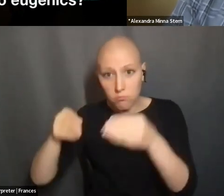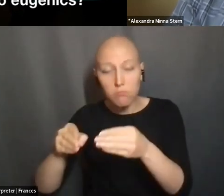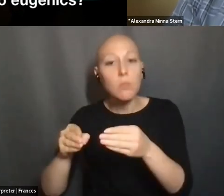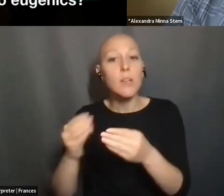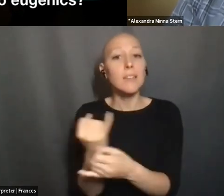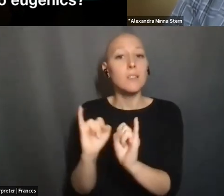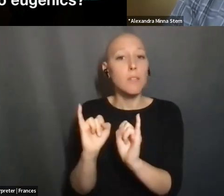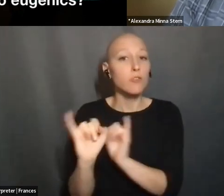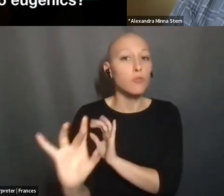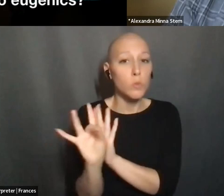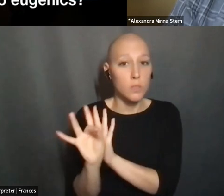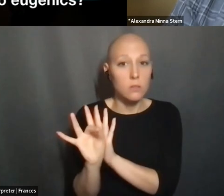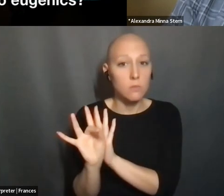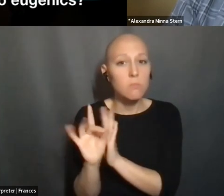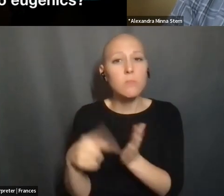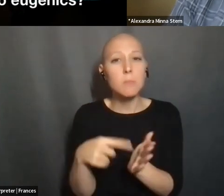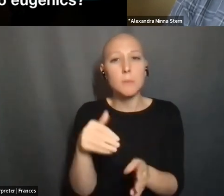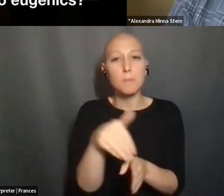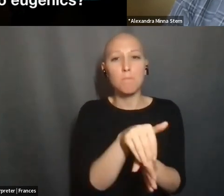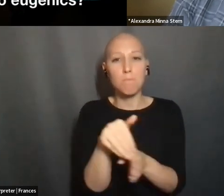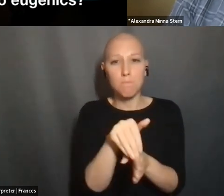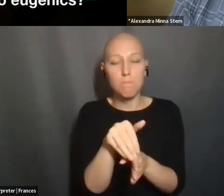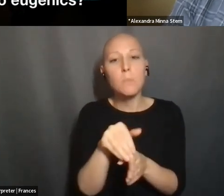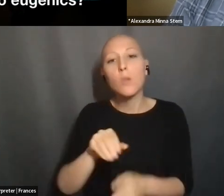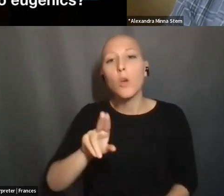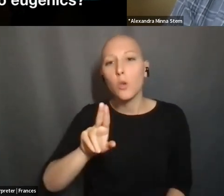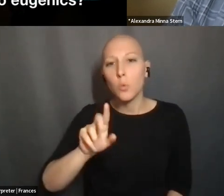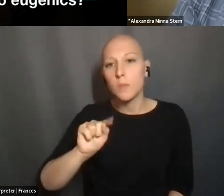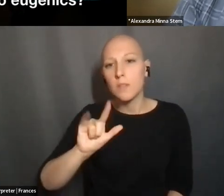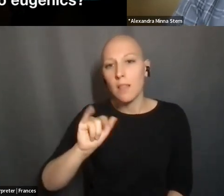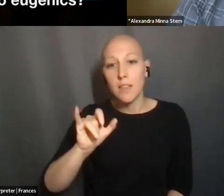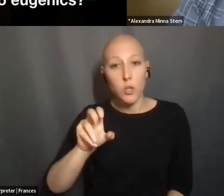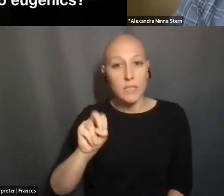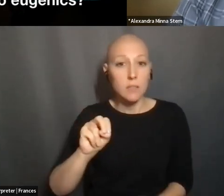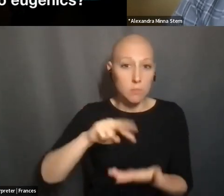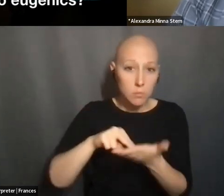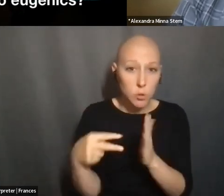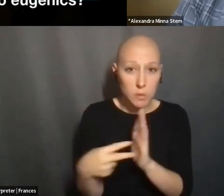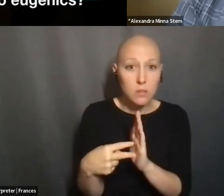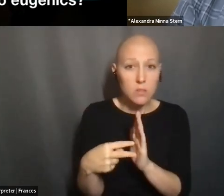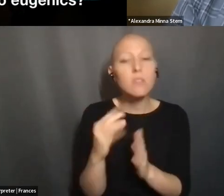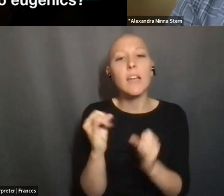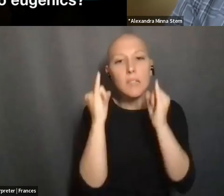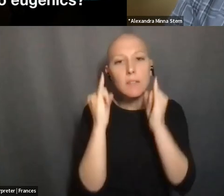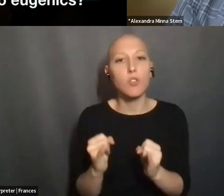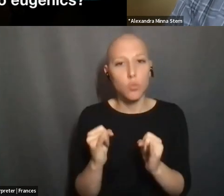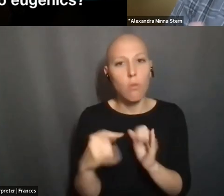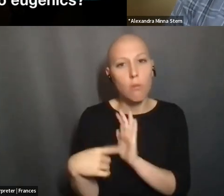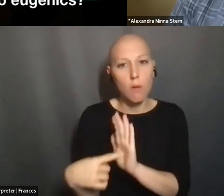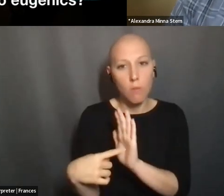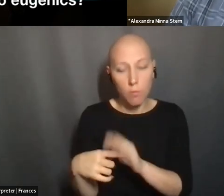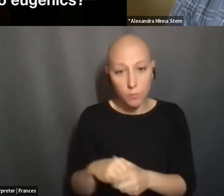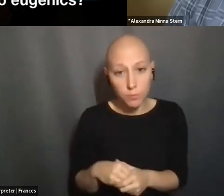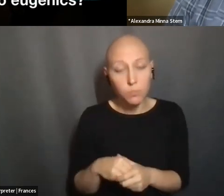AND SOMETIMES STRADDLES THAT UTILITARIAN PURPOSE AND AN INDIVIDUALISTIC MODEL. GENETIC